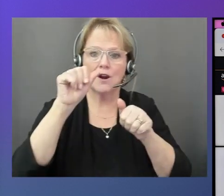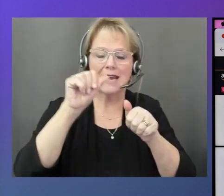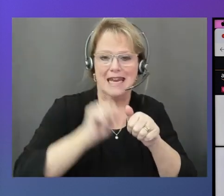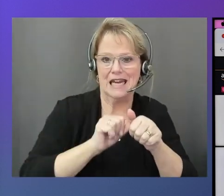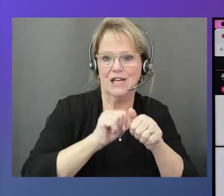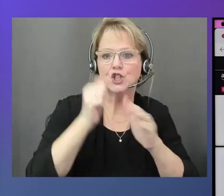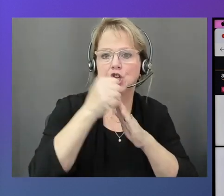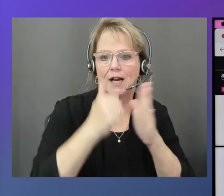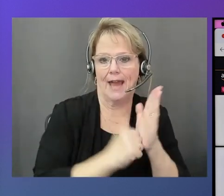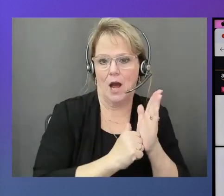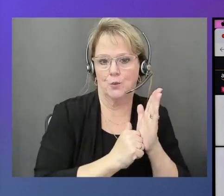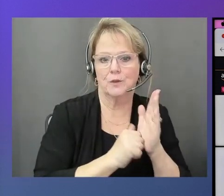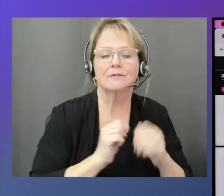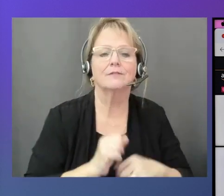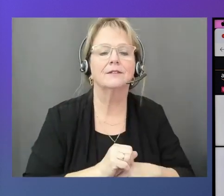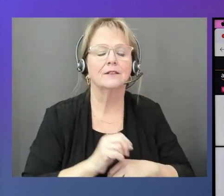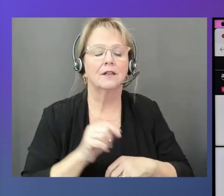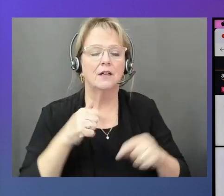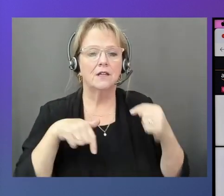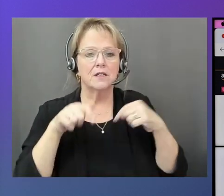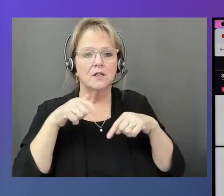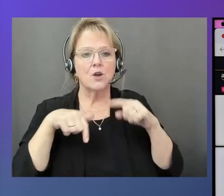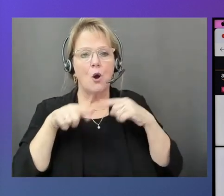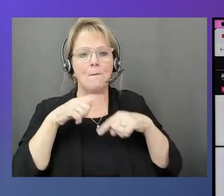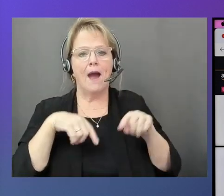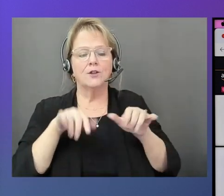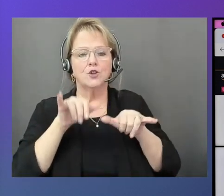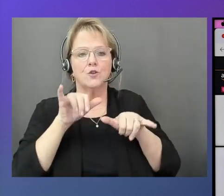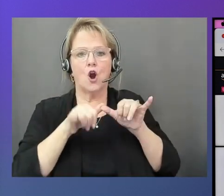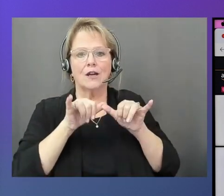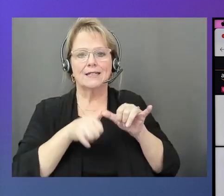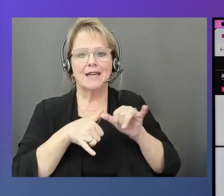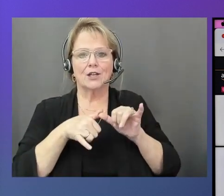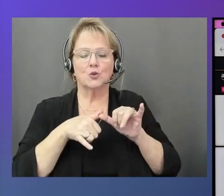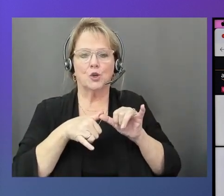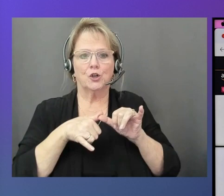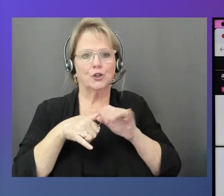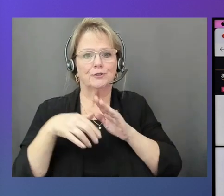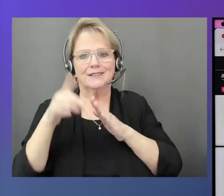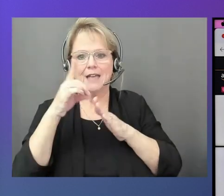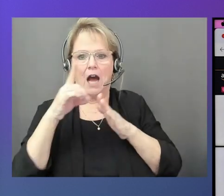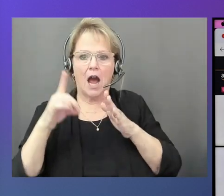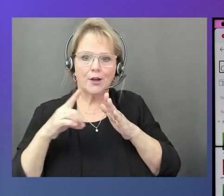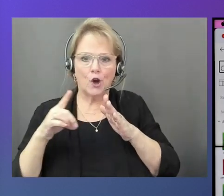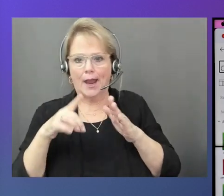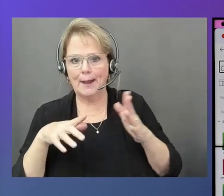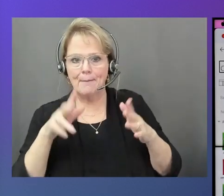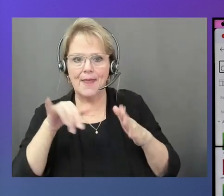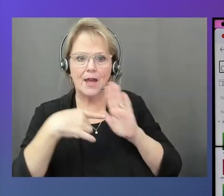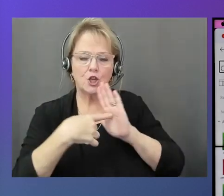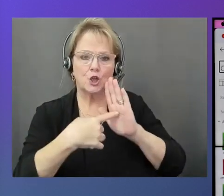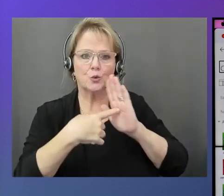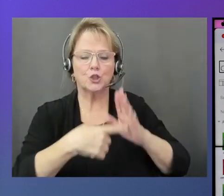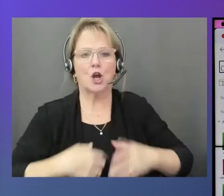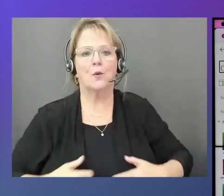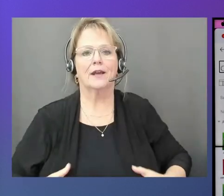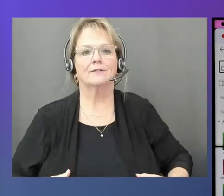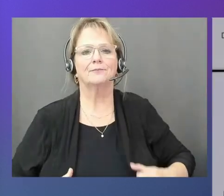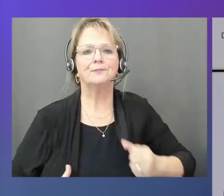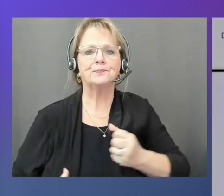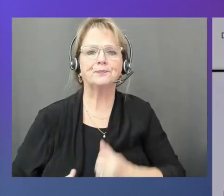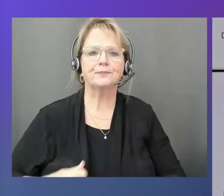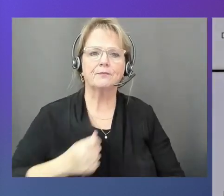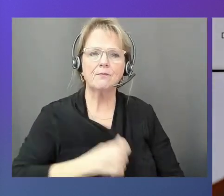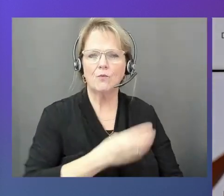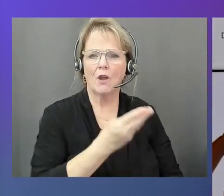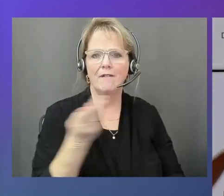Okay. So let's go back to the architecture diagram that you were showing. Right. I noticed there were a few more things. So can